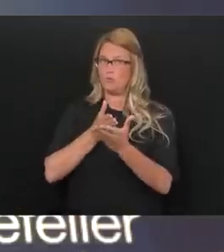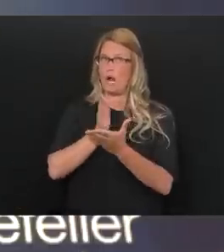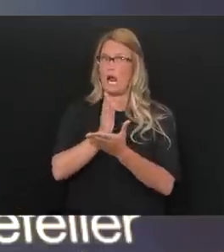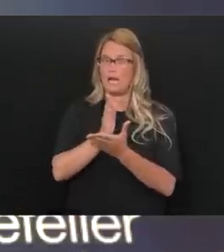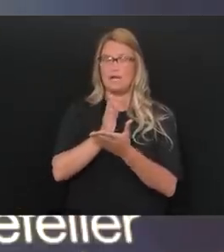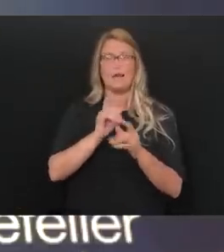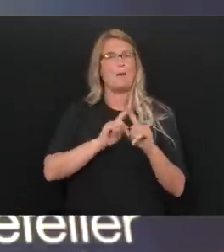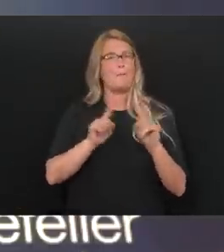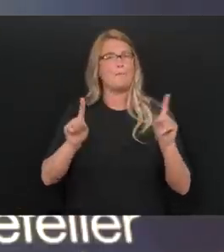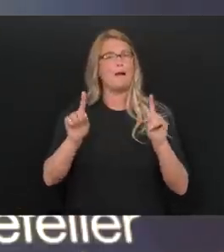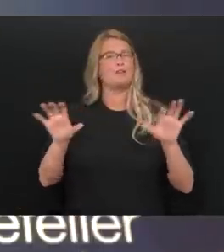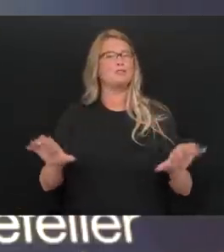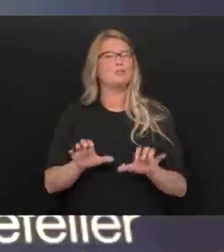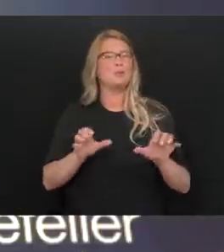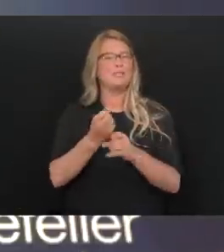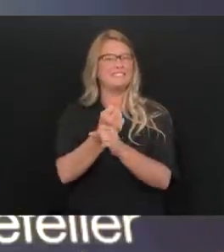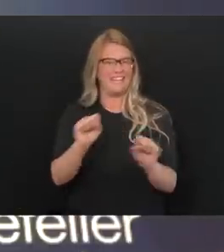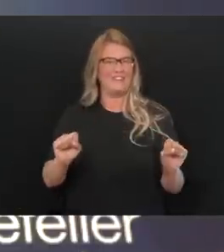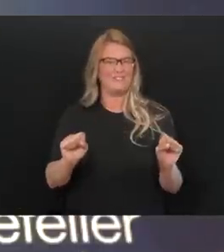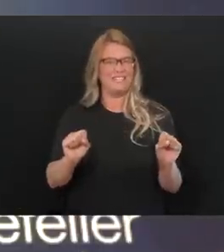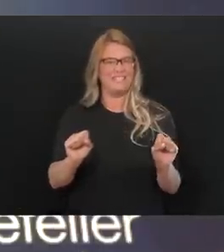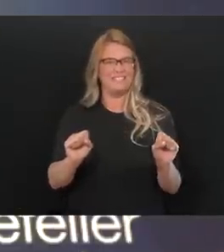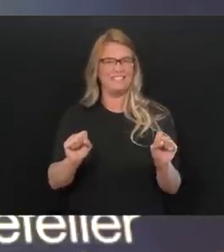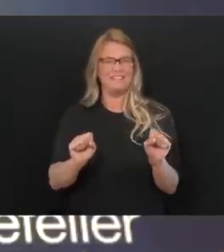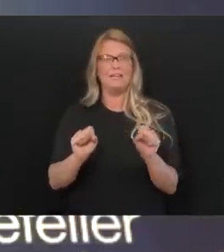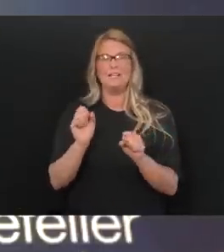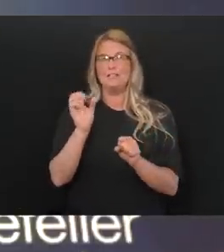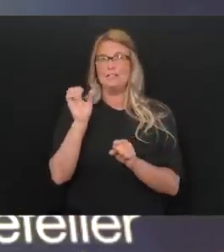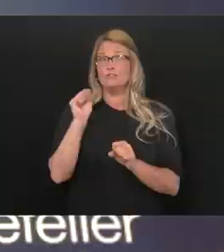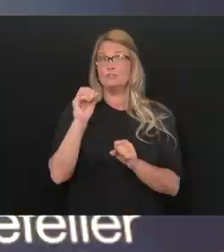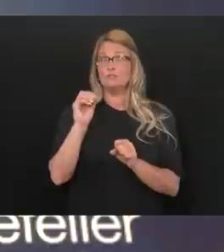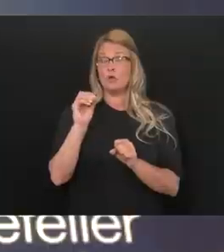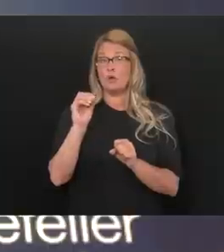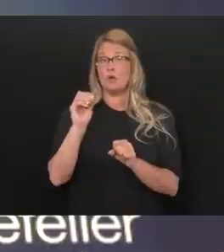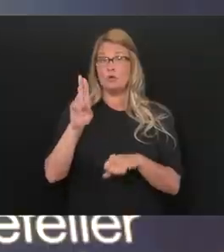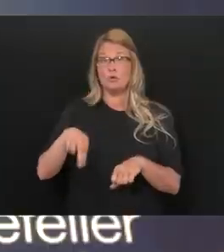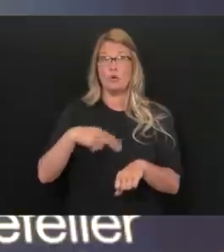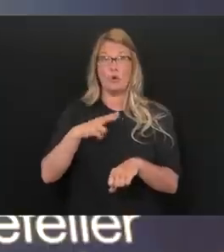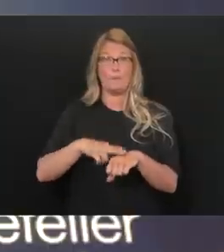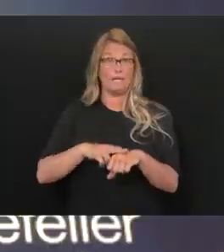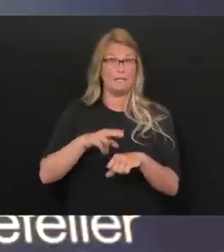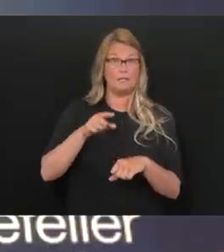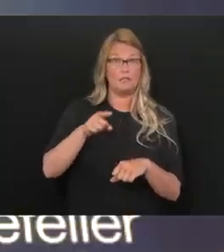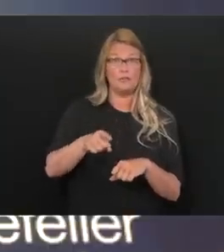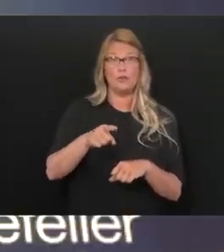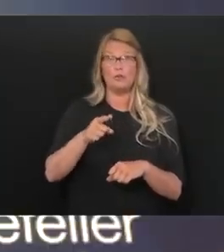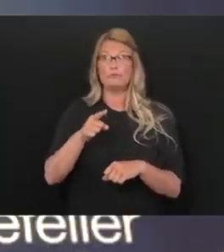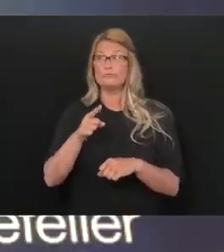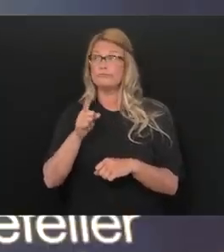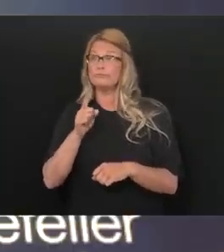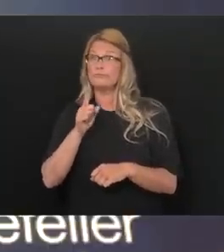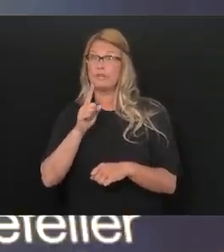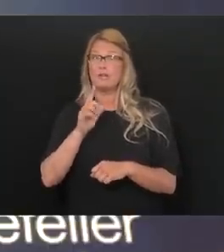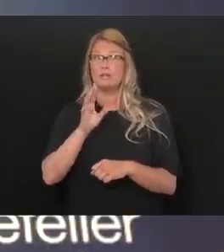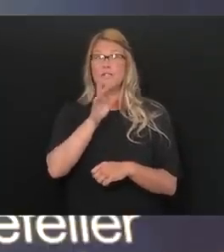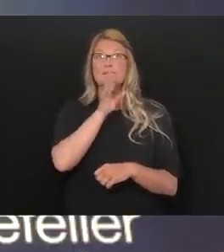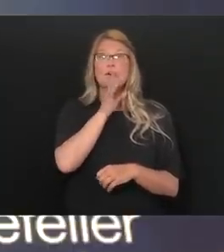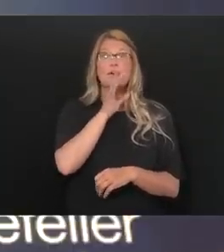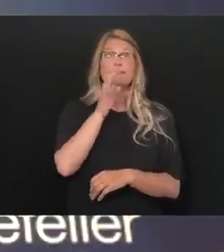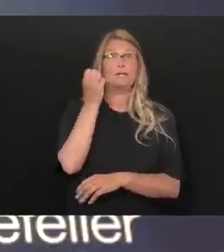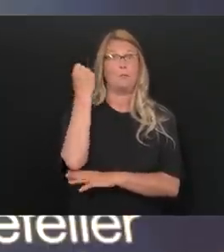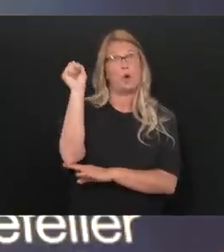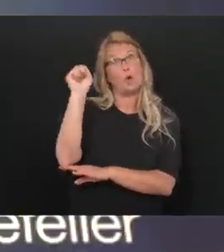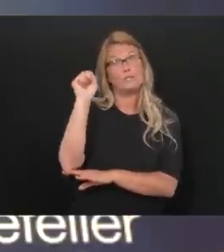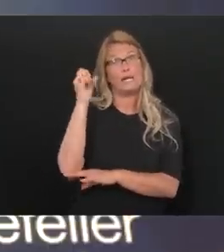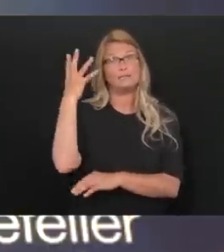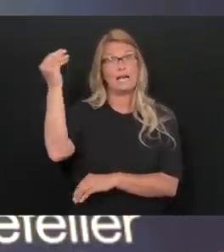we want everybody to do it safely. Similarly, if you are using your voice to protest, we want to make sure that